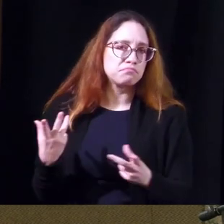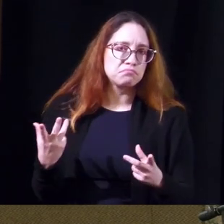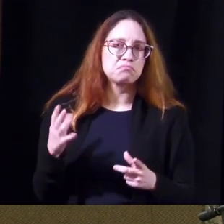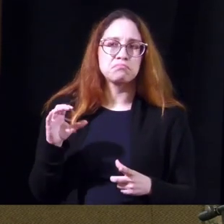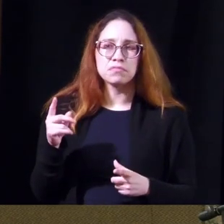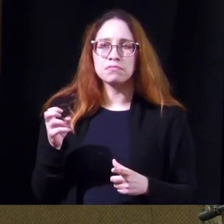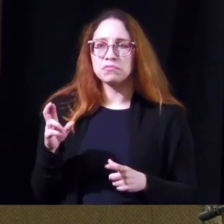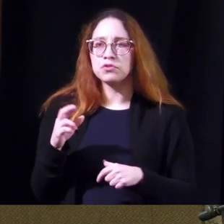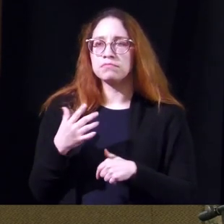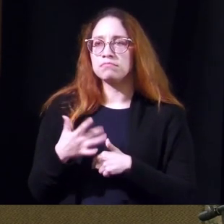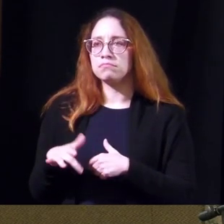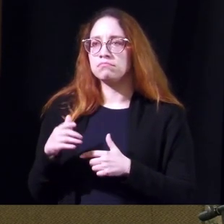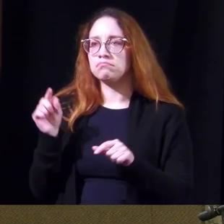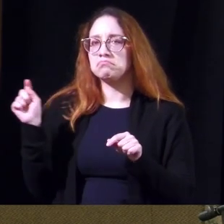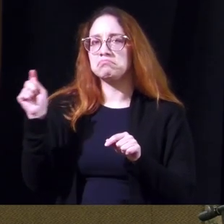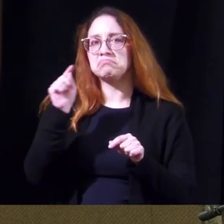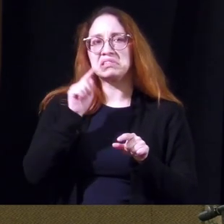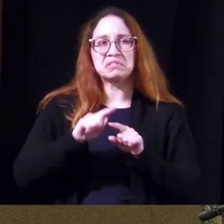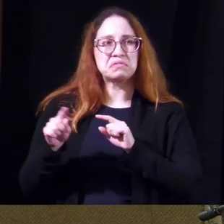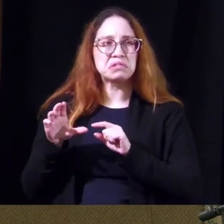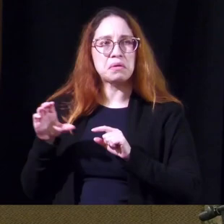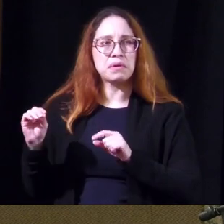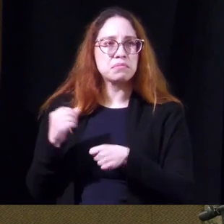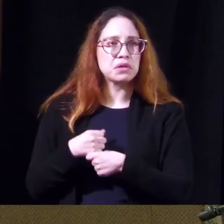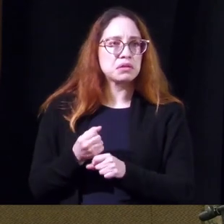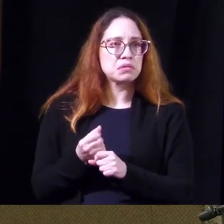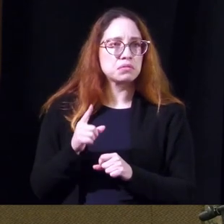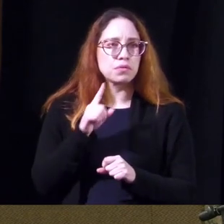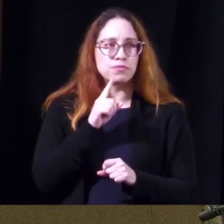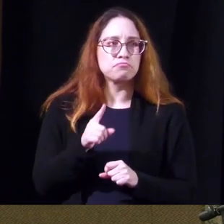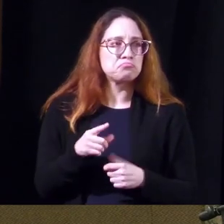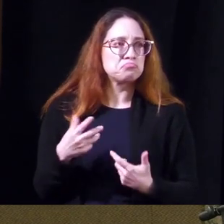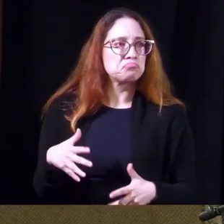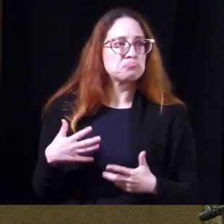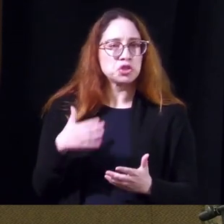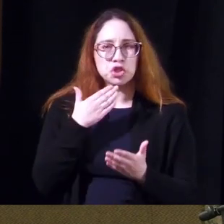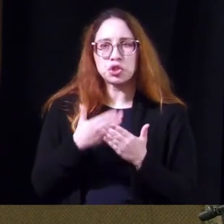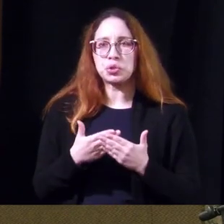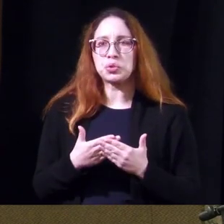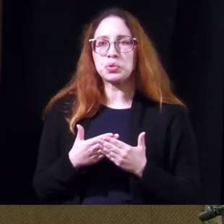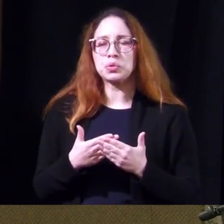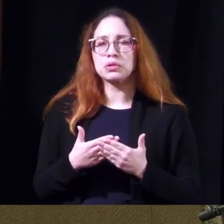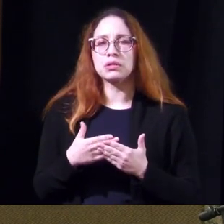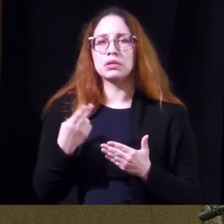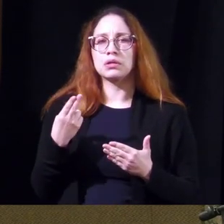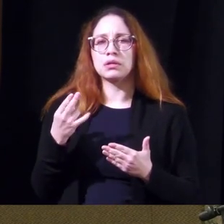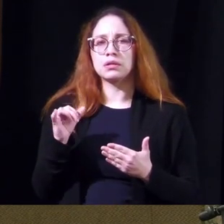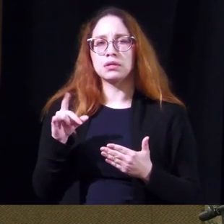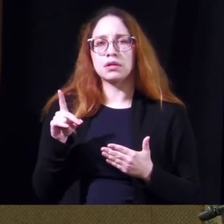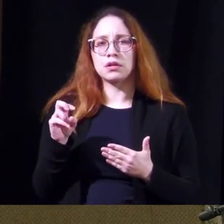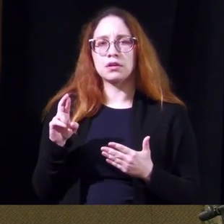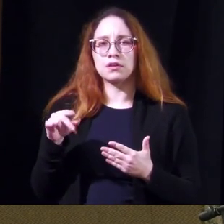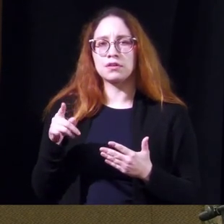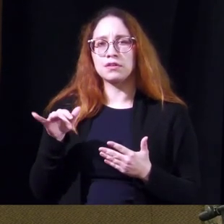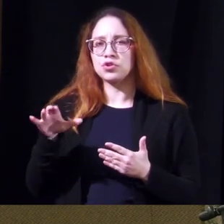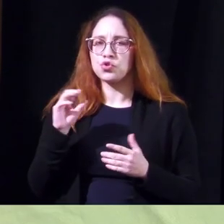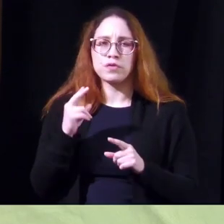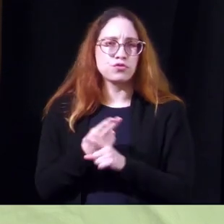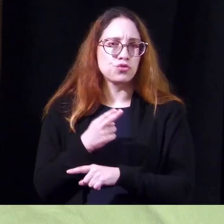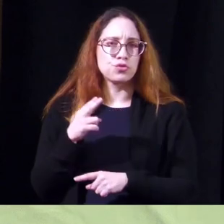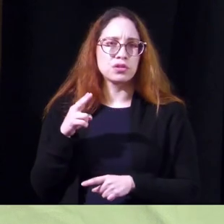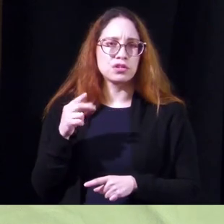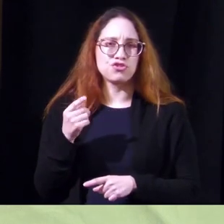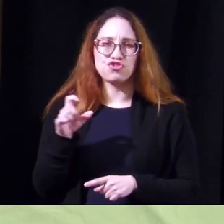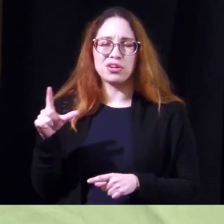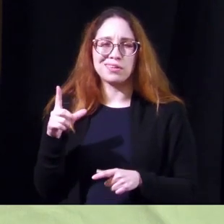catheters that are available different companies make it and they're very uh they're very good they're hydrophilic so you don't have to use any jelly they're